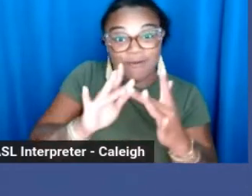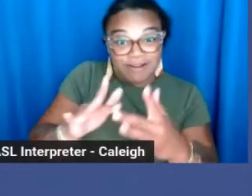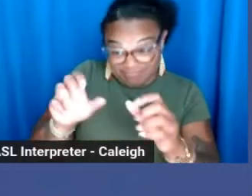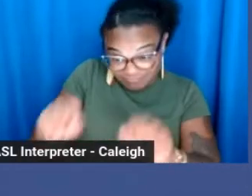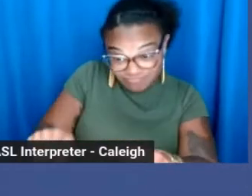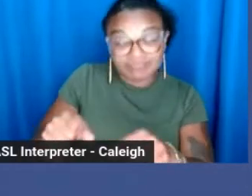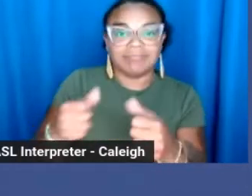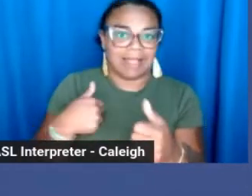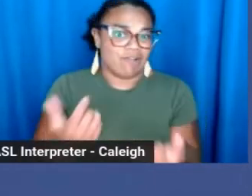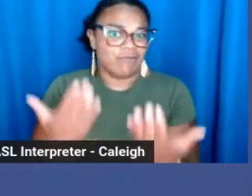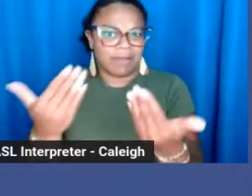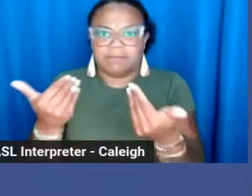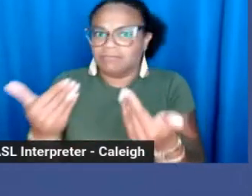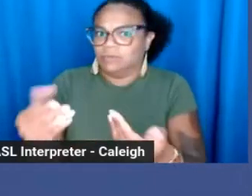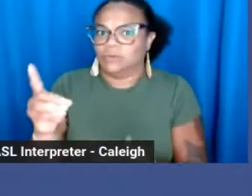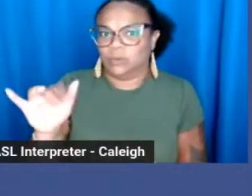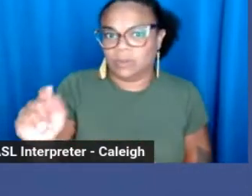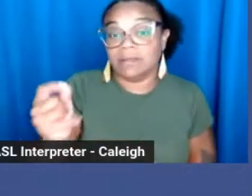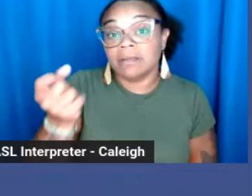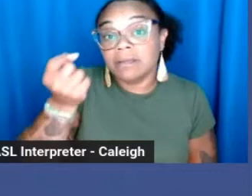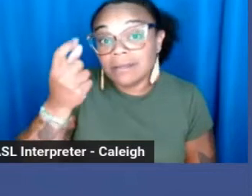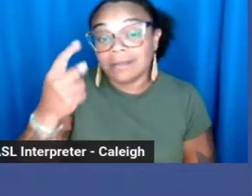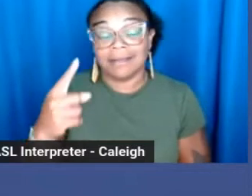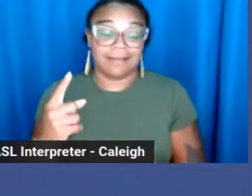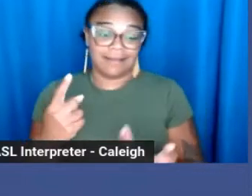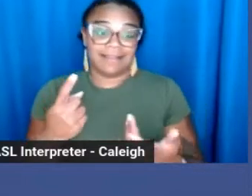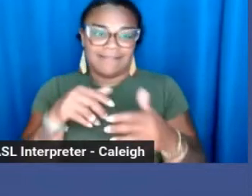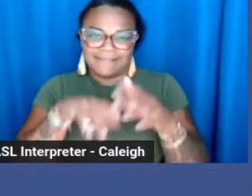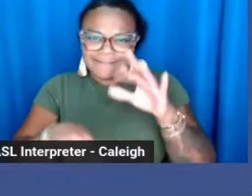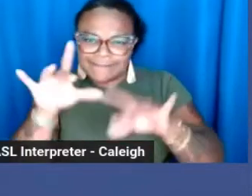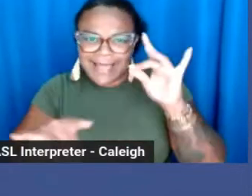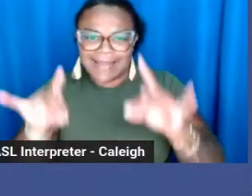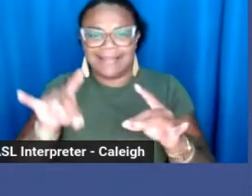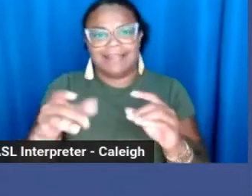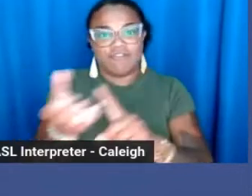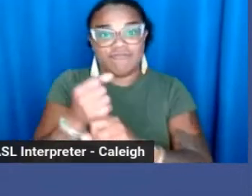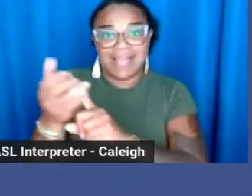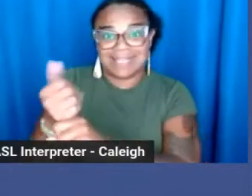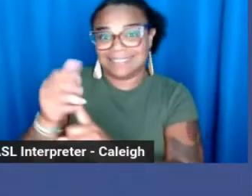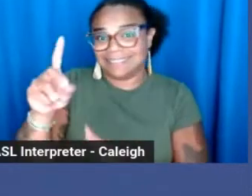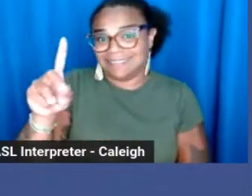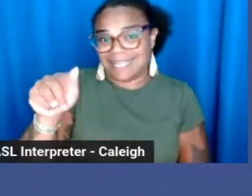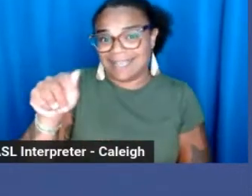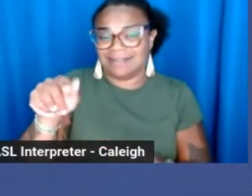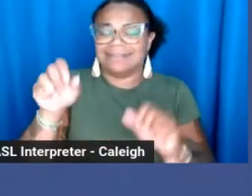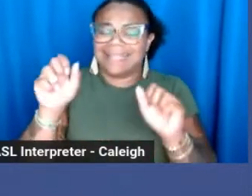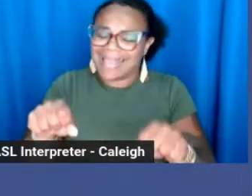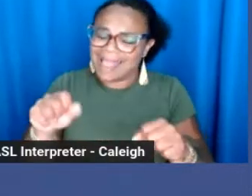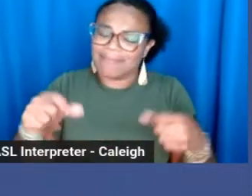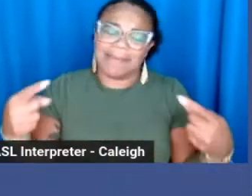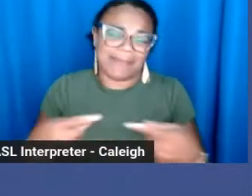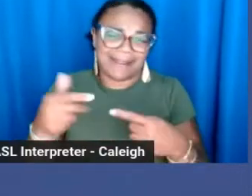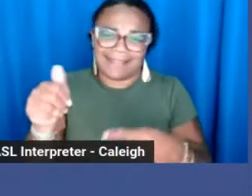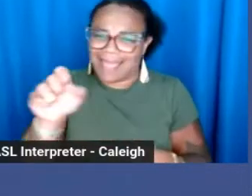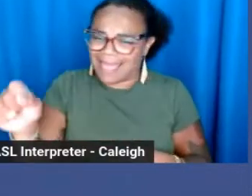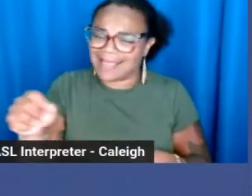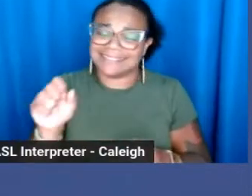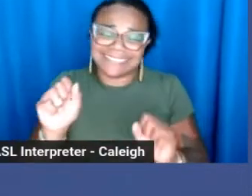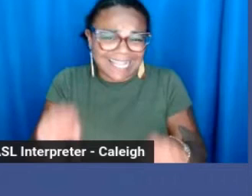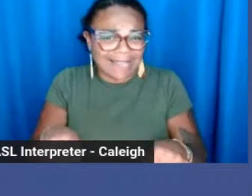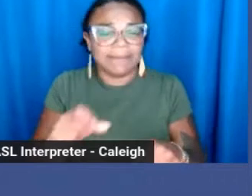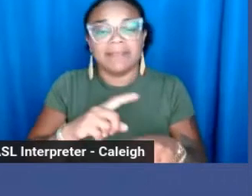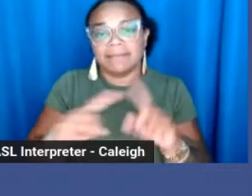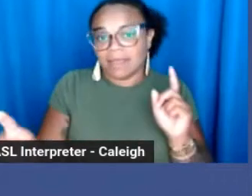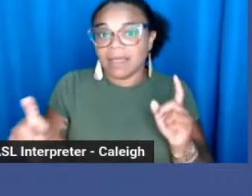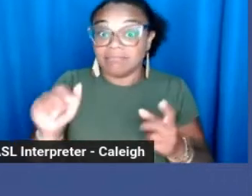Accessing arrest data can be a pain in the ass, depending on where you live. But if the data is accessible, this can be a really powerful tool